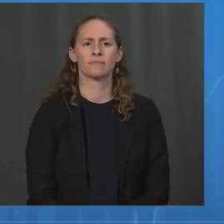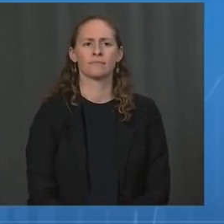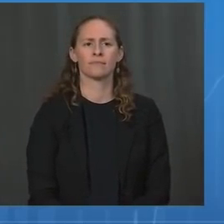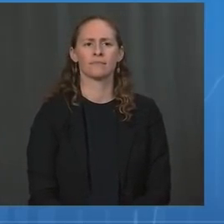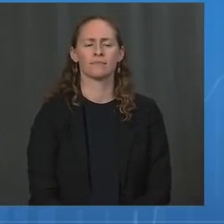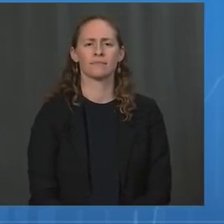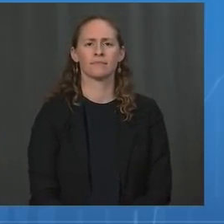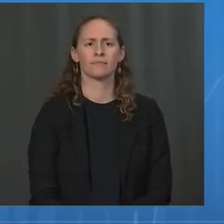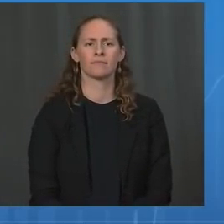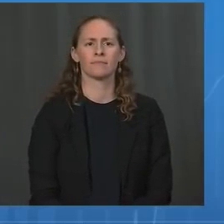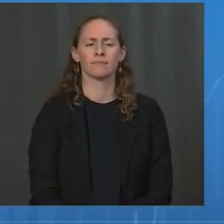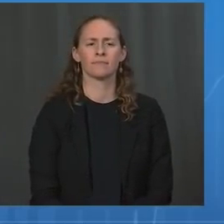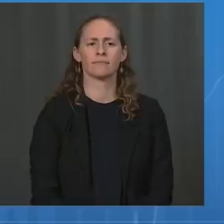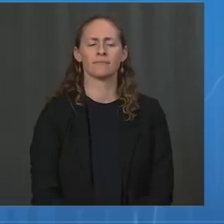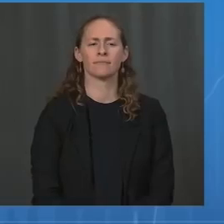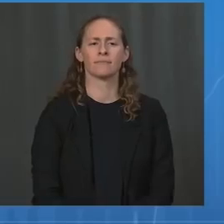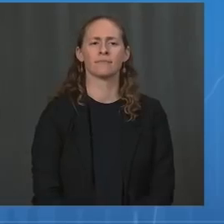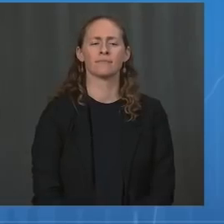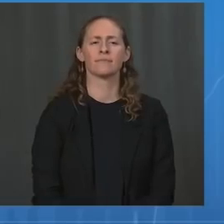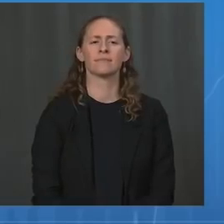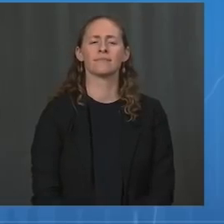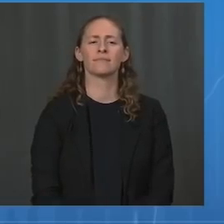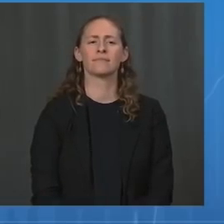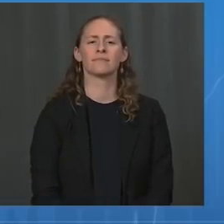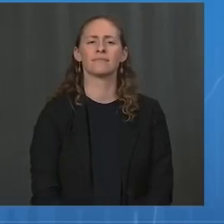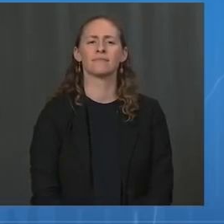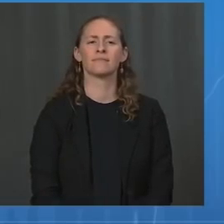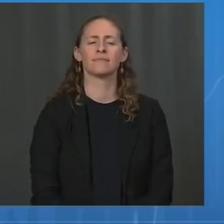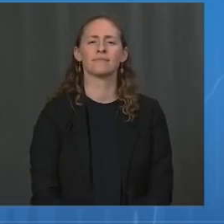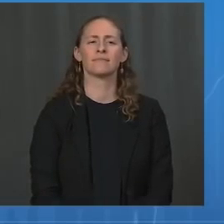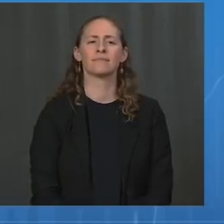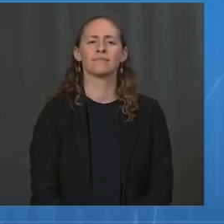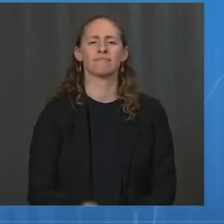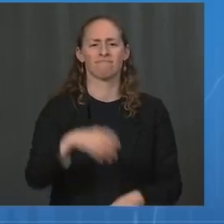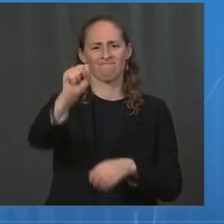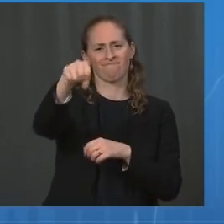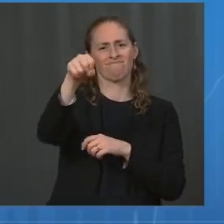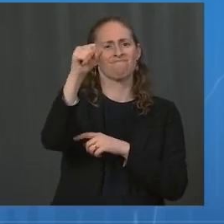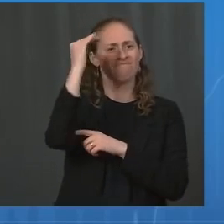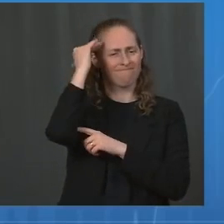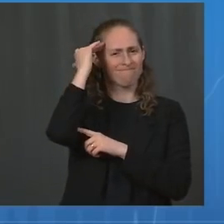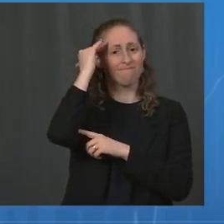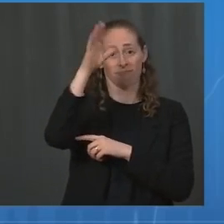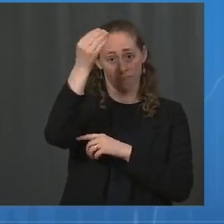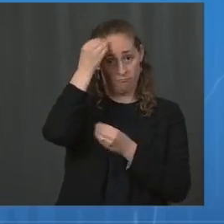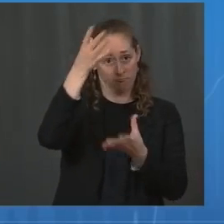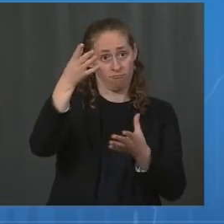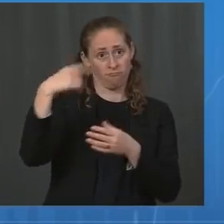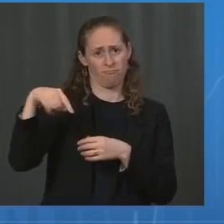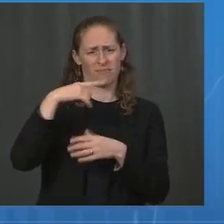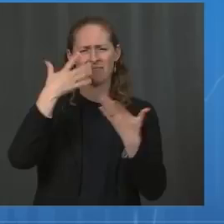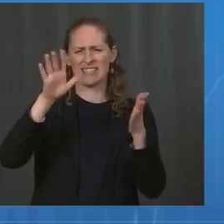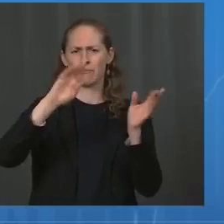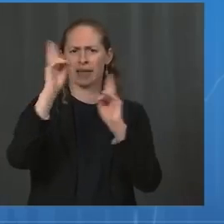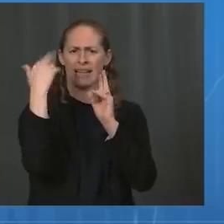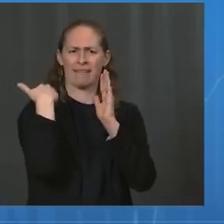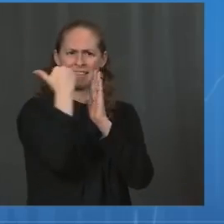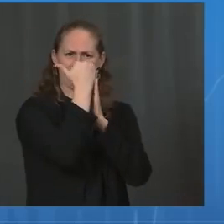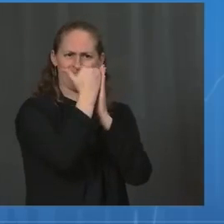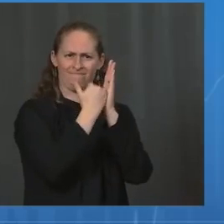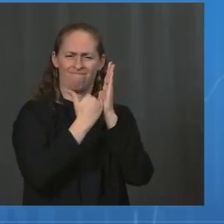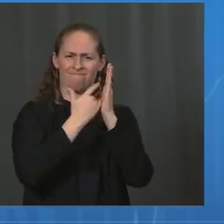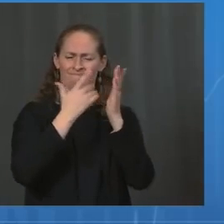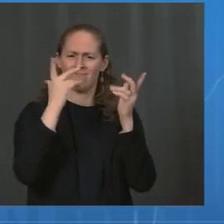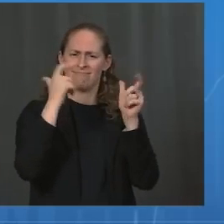remarks, strict and detailed guidance as to how to keep our children safe in school. This includes vaccination of